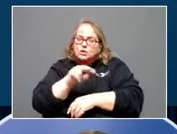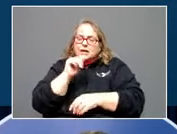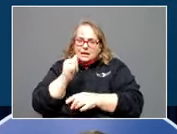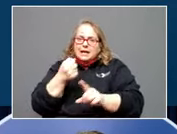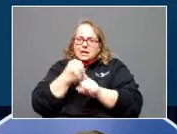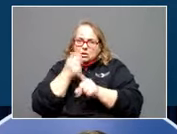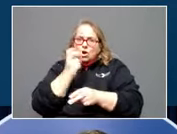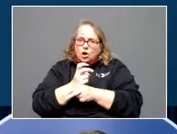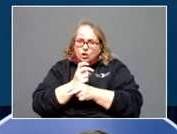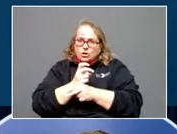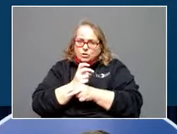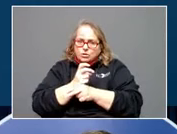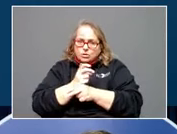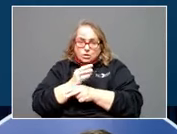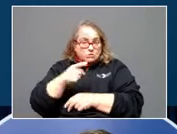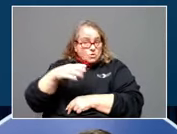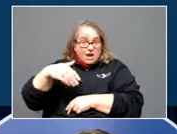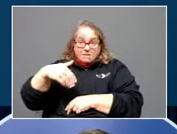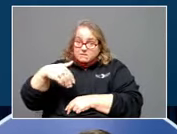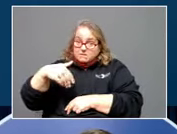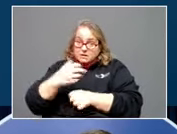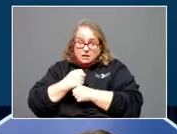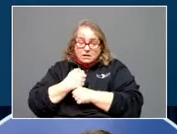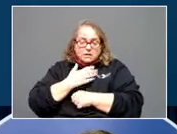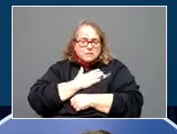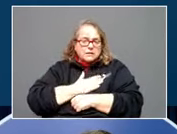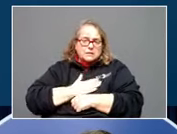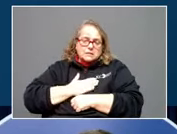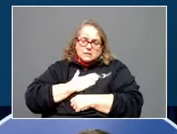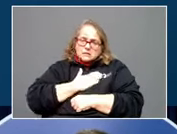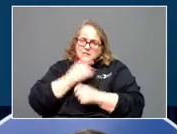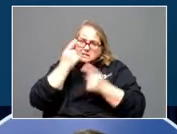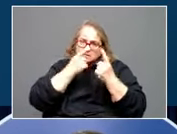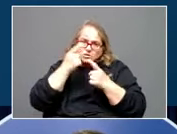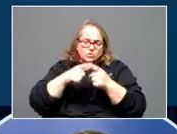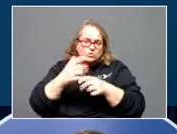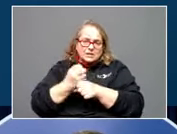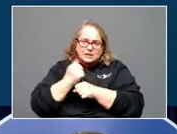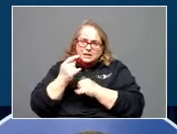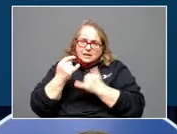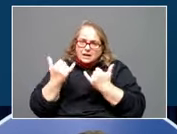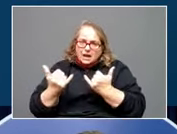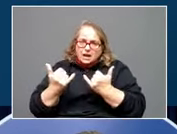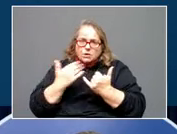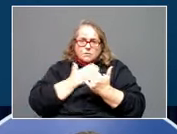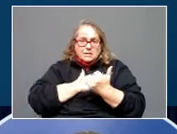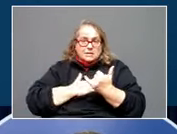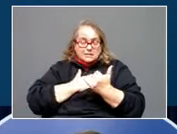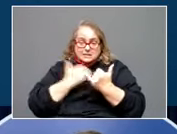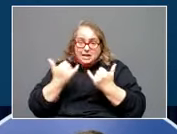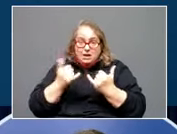if you haven't gotten vaccinated yet, please consider doing it now. Please consider doing it now. Because if you get sick,